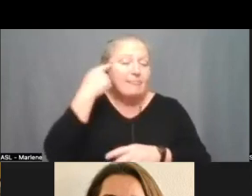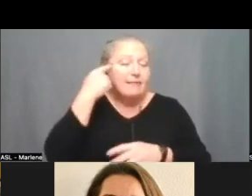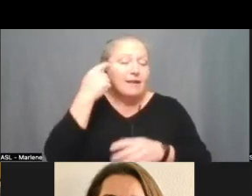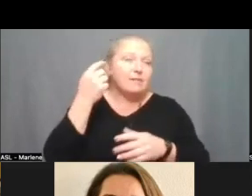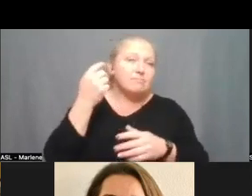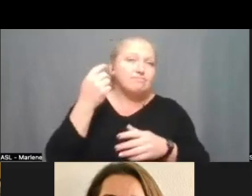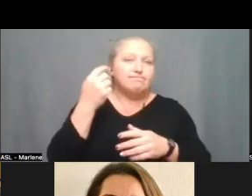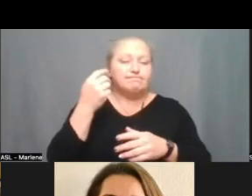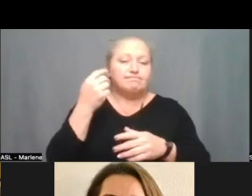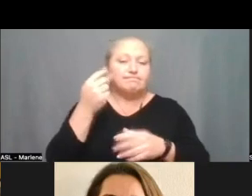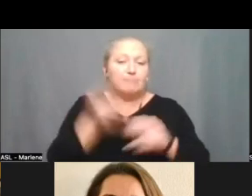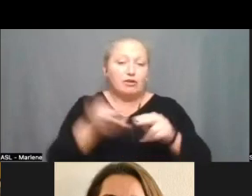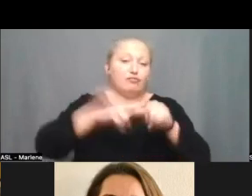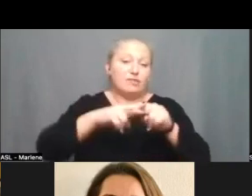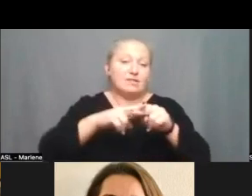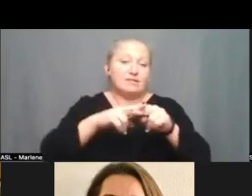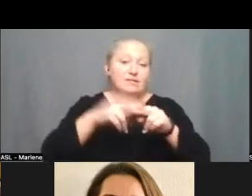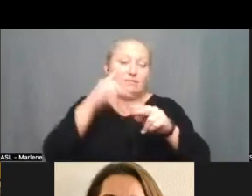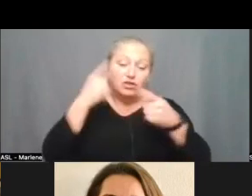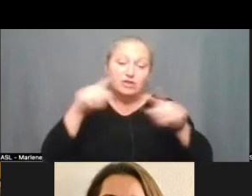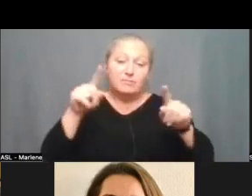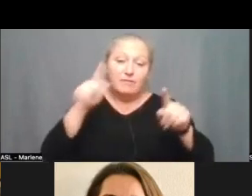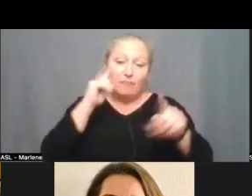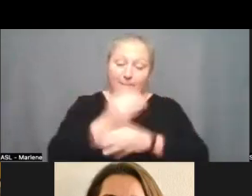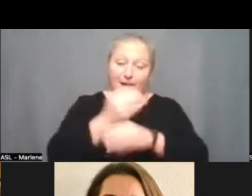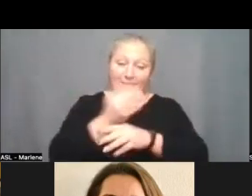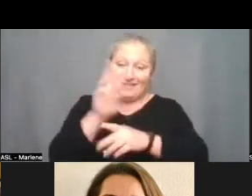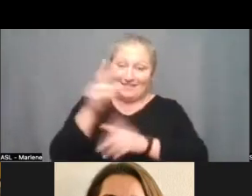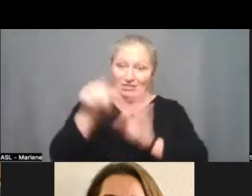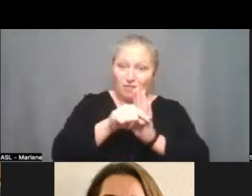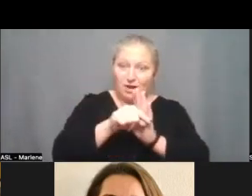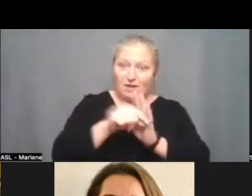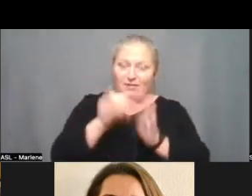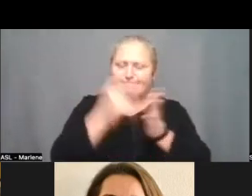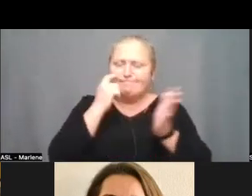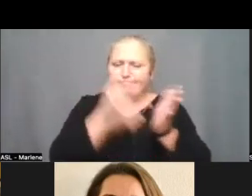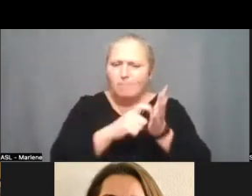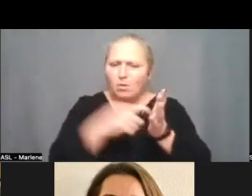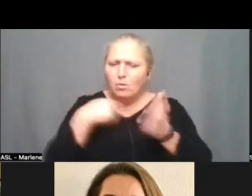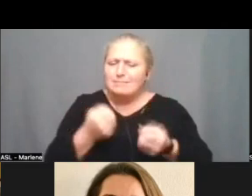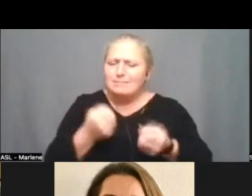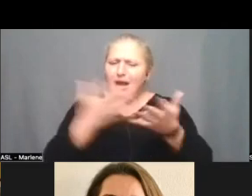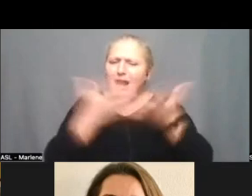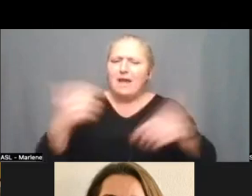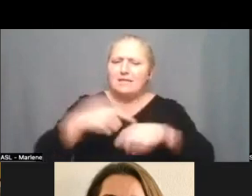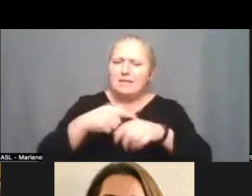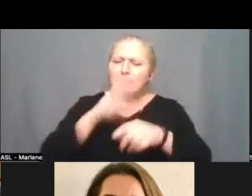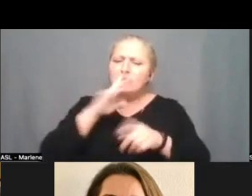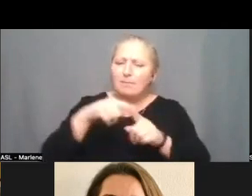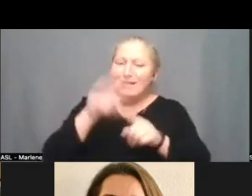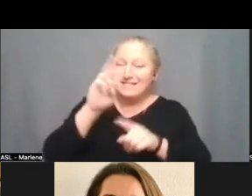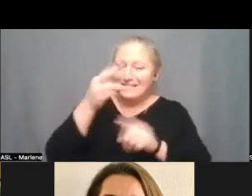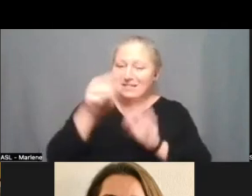increase in achievement in math in sixth grade is obviously notable and we spent a lot of time talking about sixth grade um